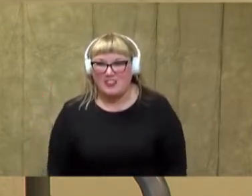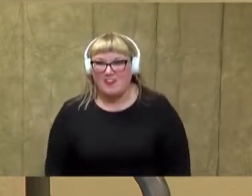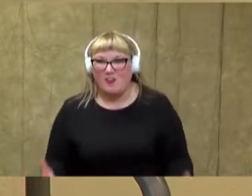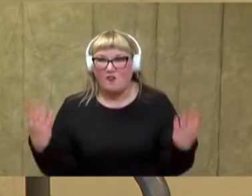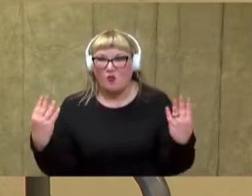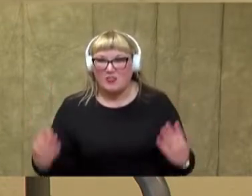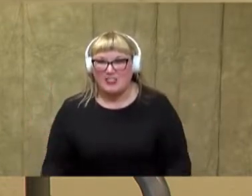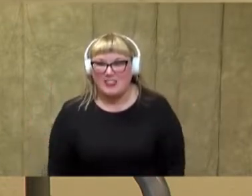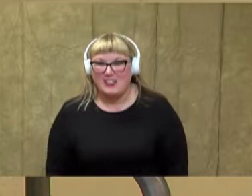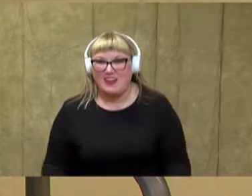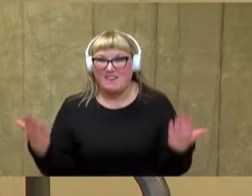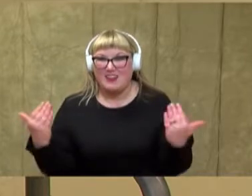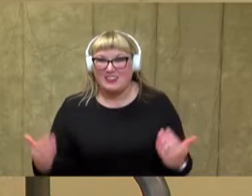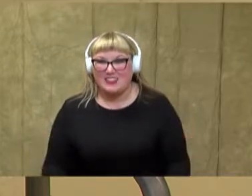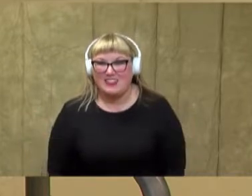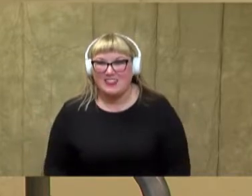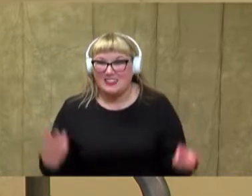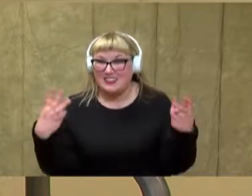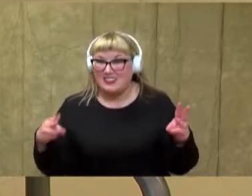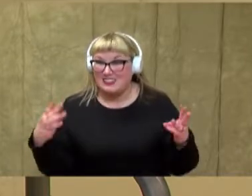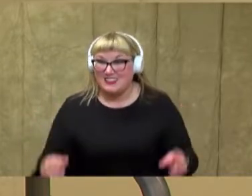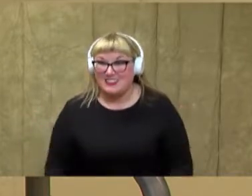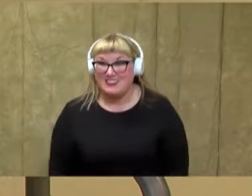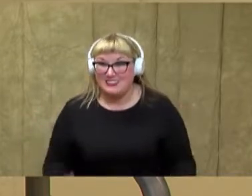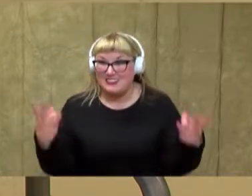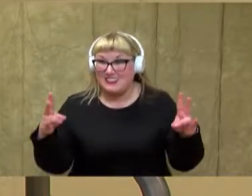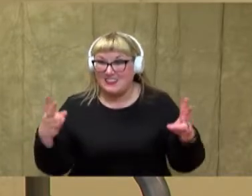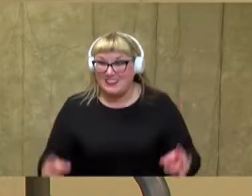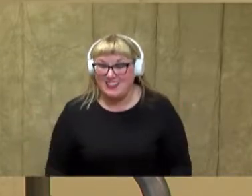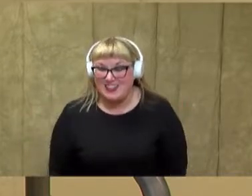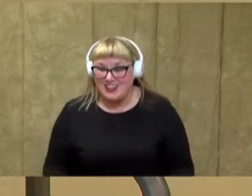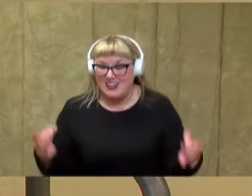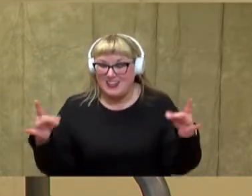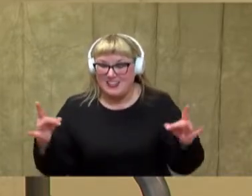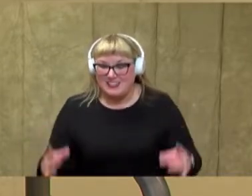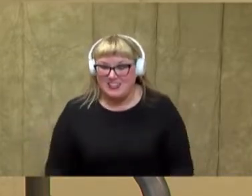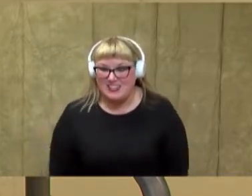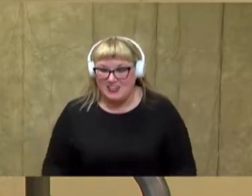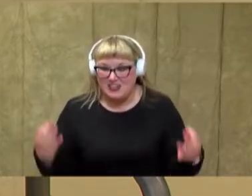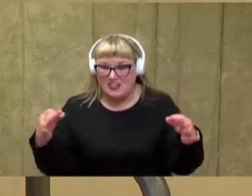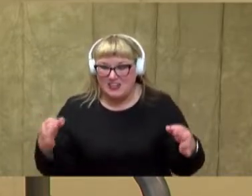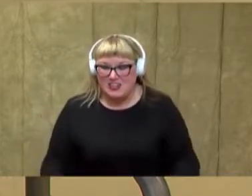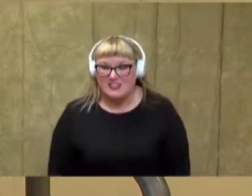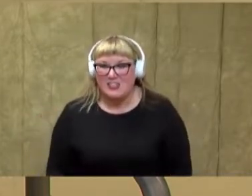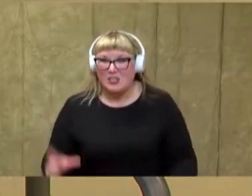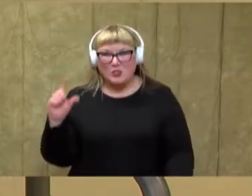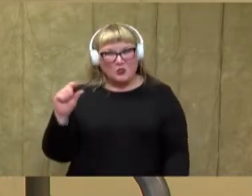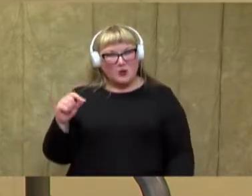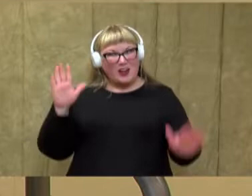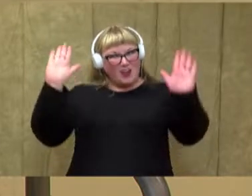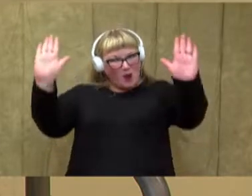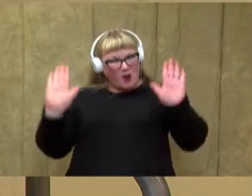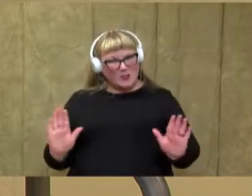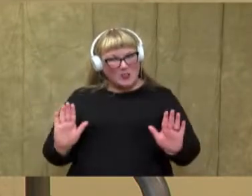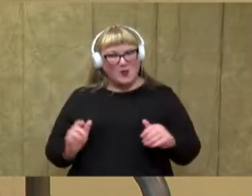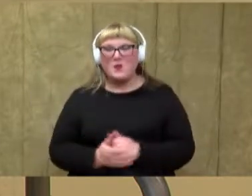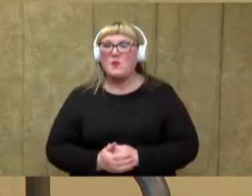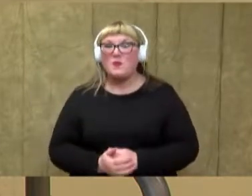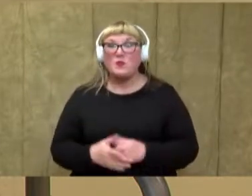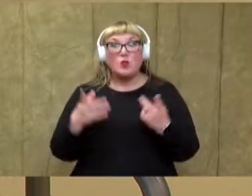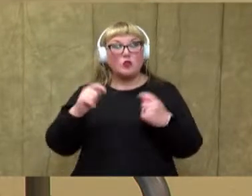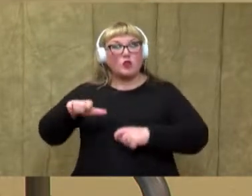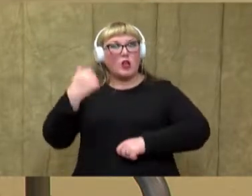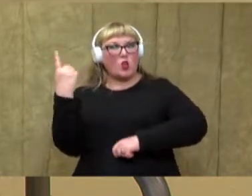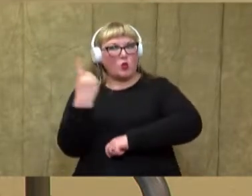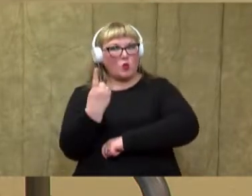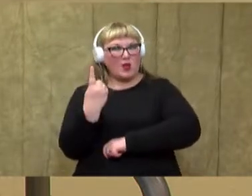14, 15, 16, 17, 18, 19, 20. Awesome! All right let's try